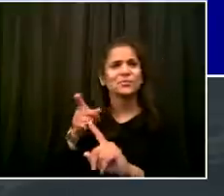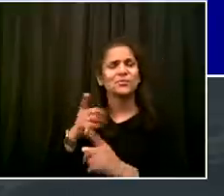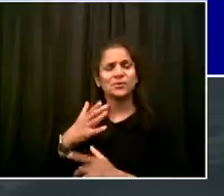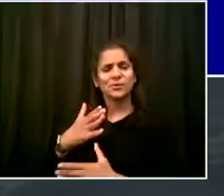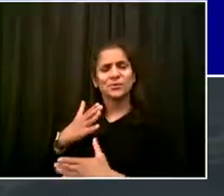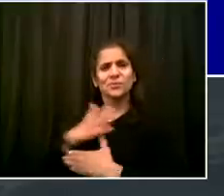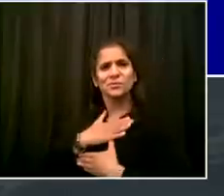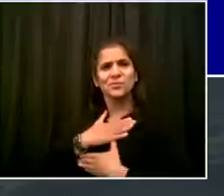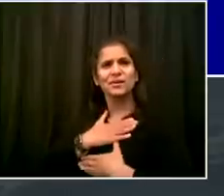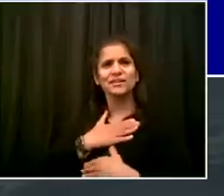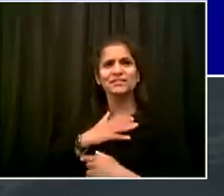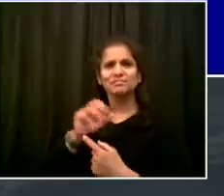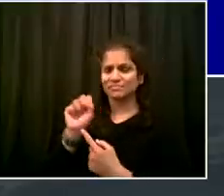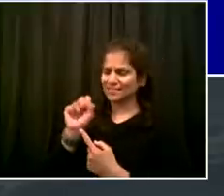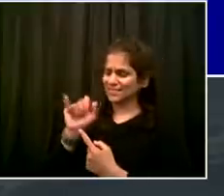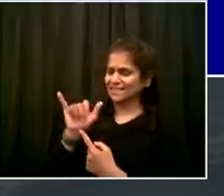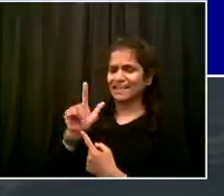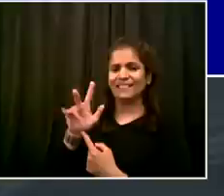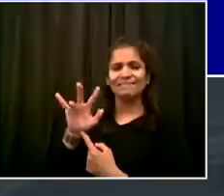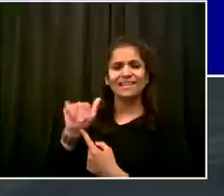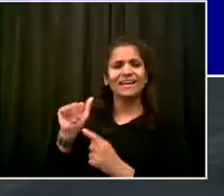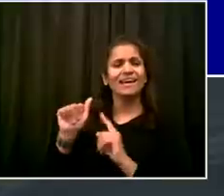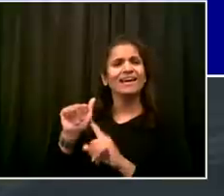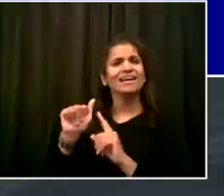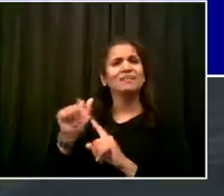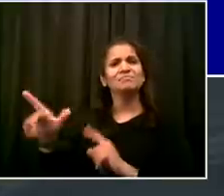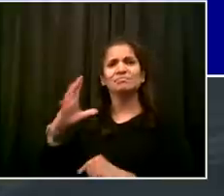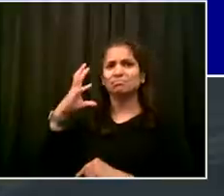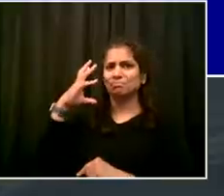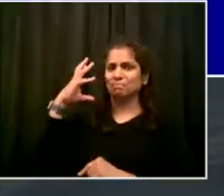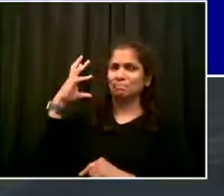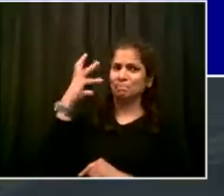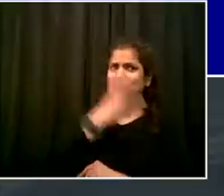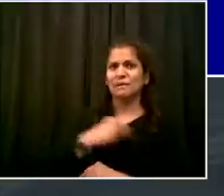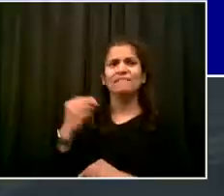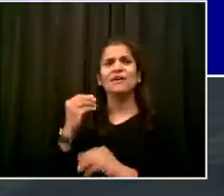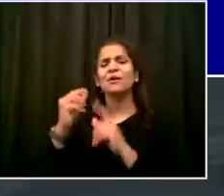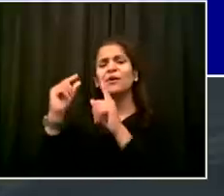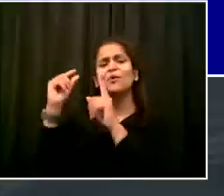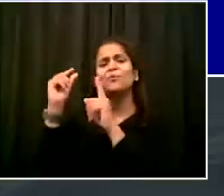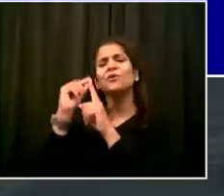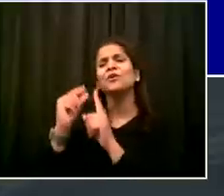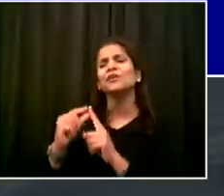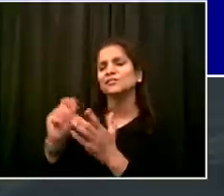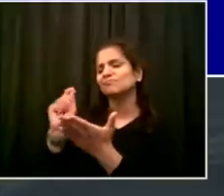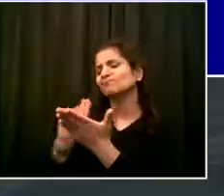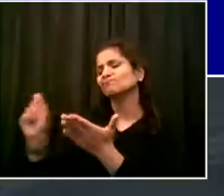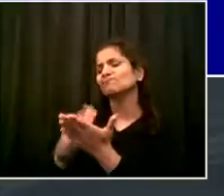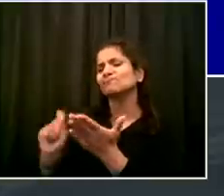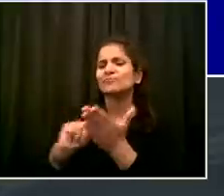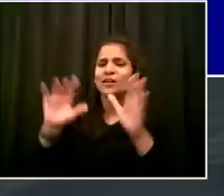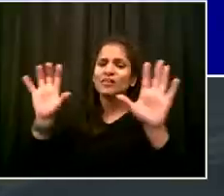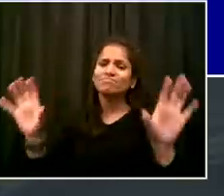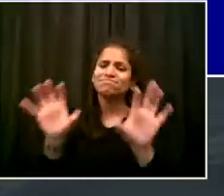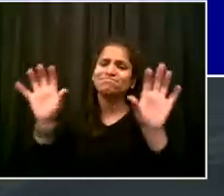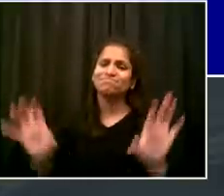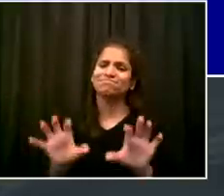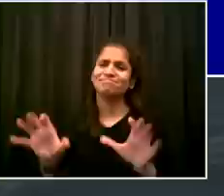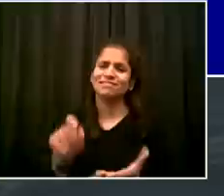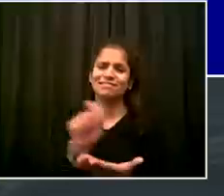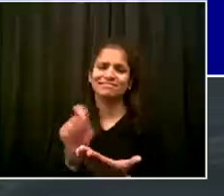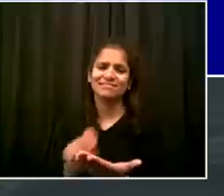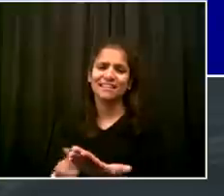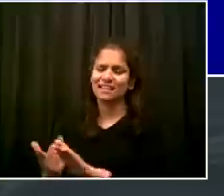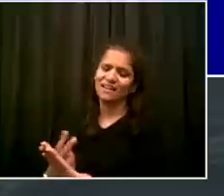and the way she puts it all together so nicely. But it's important to think about a second meaning